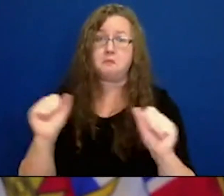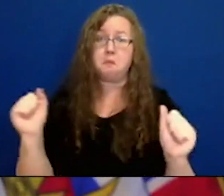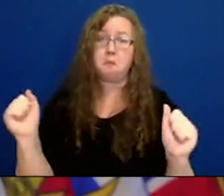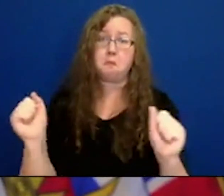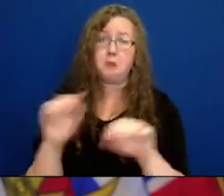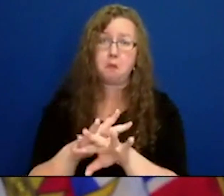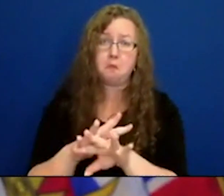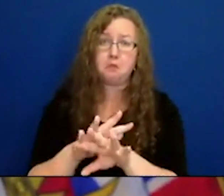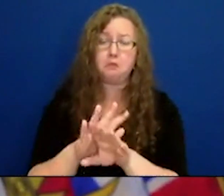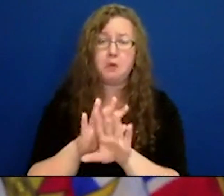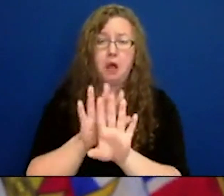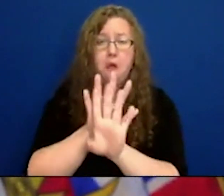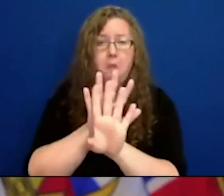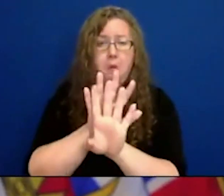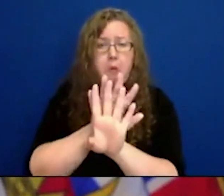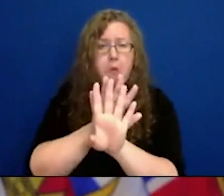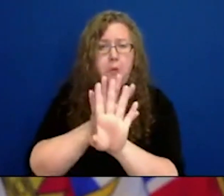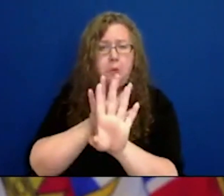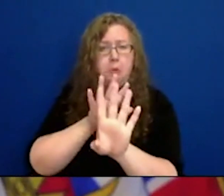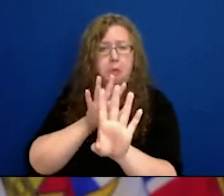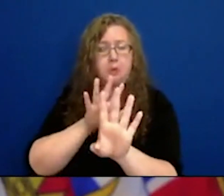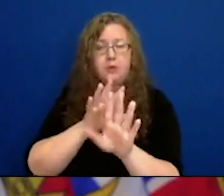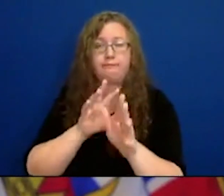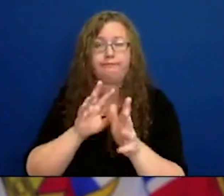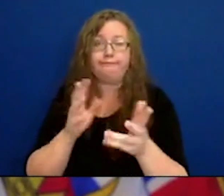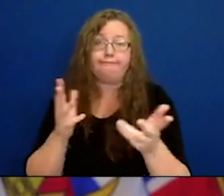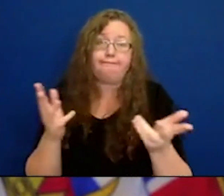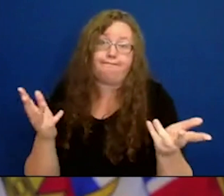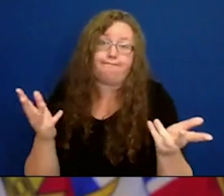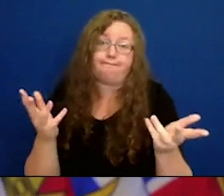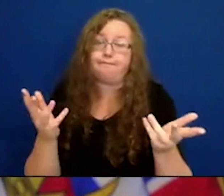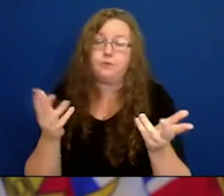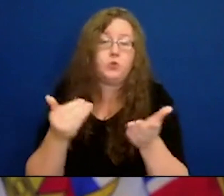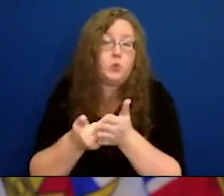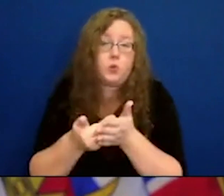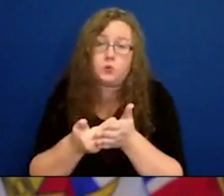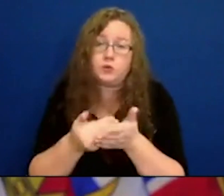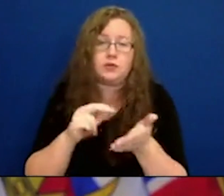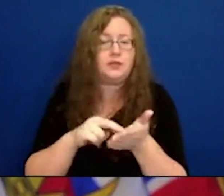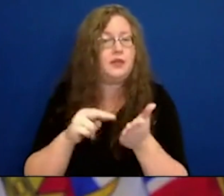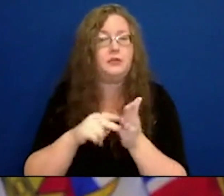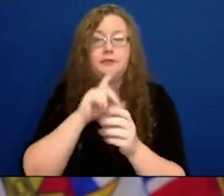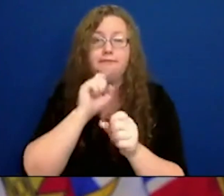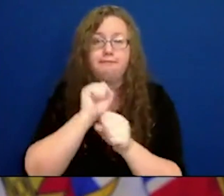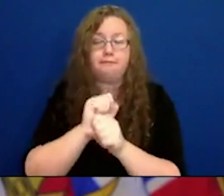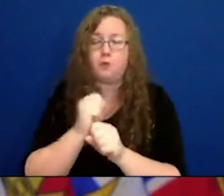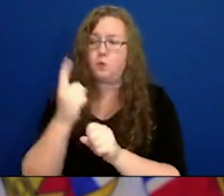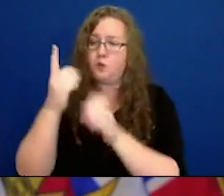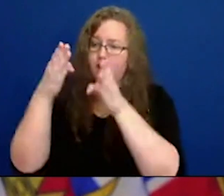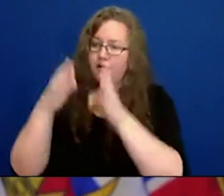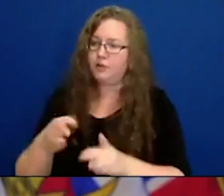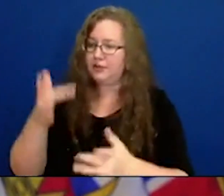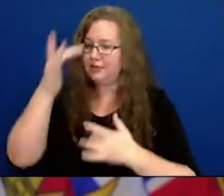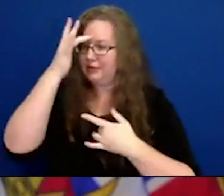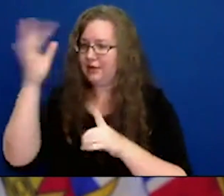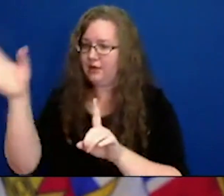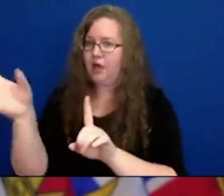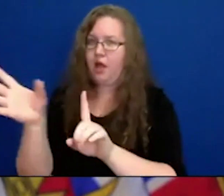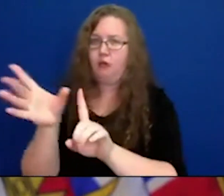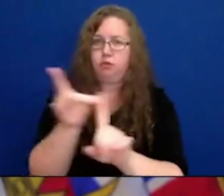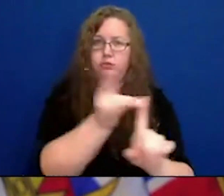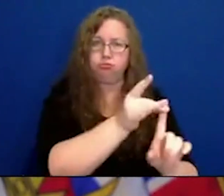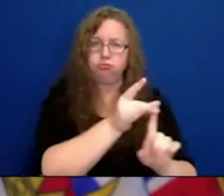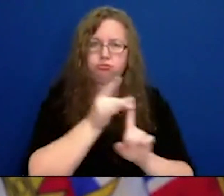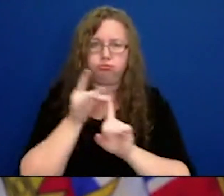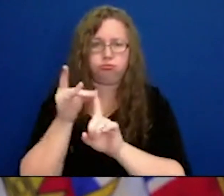people and they were too close together, even those lower intensity ones led to transmission events. So what the guidelines